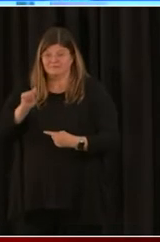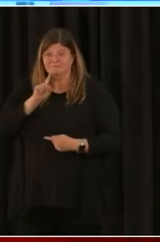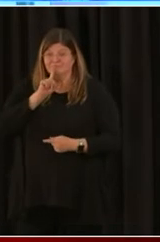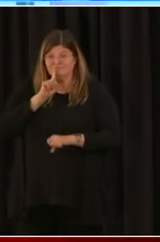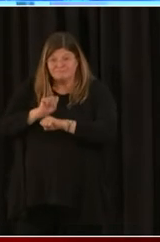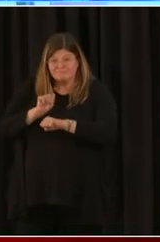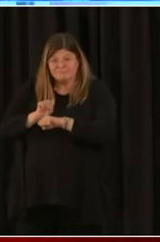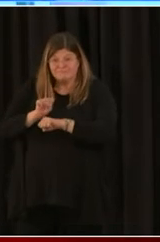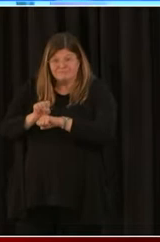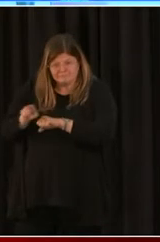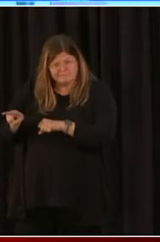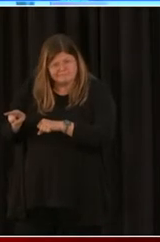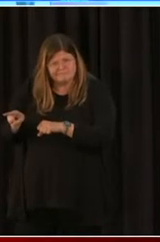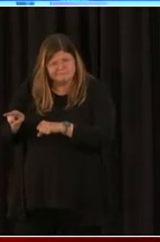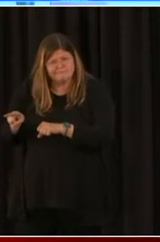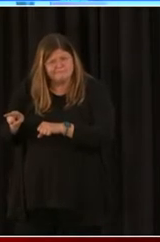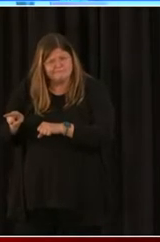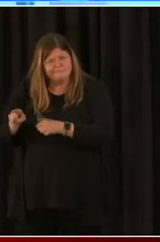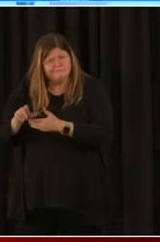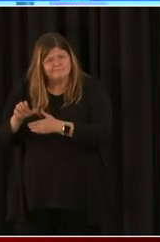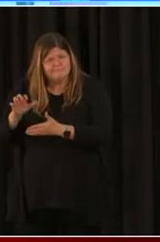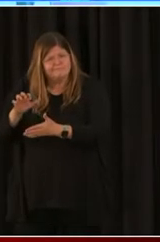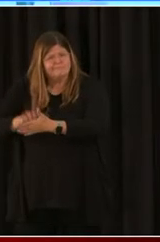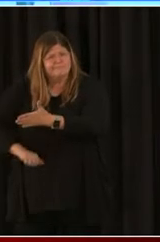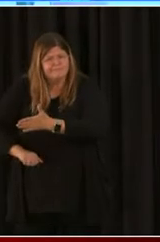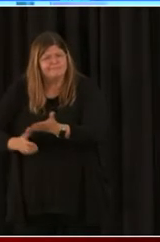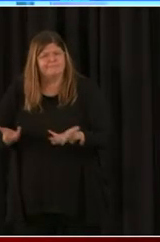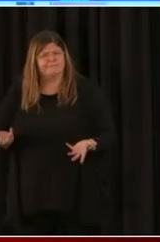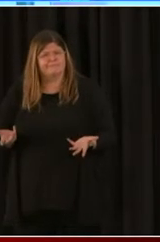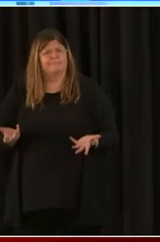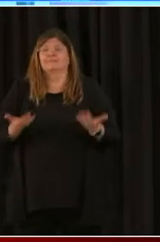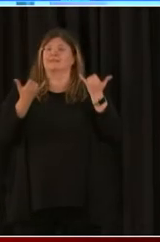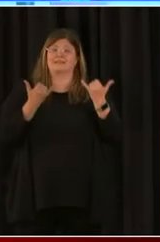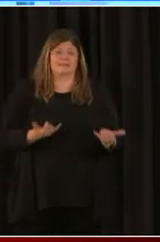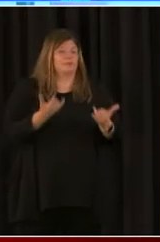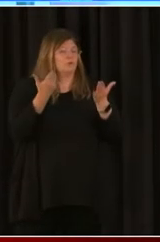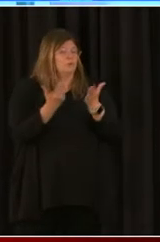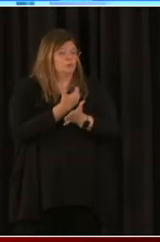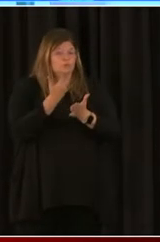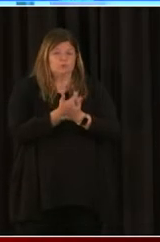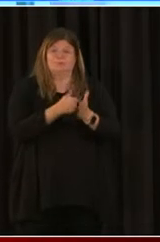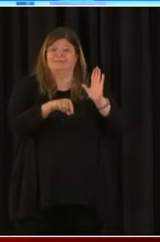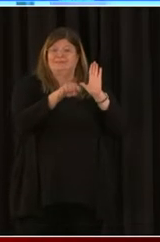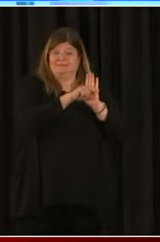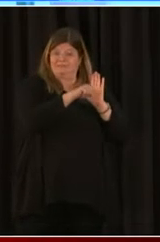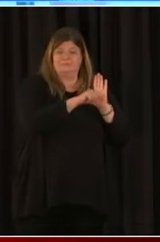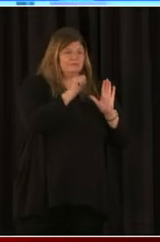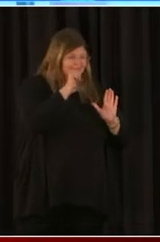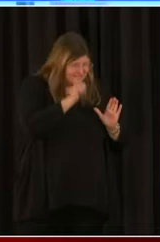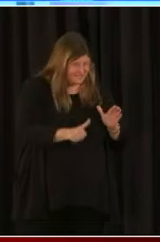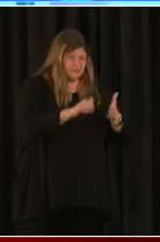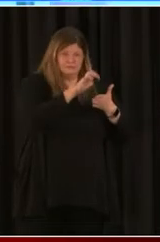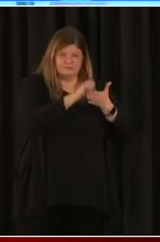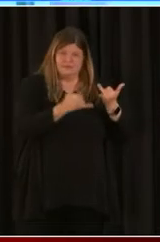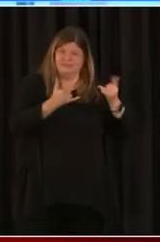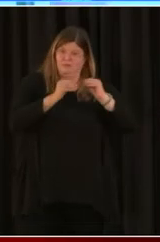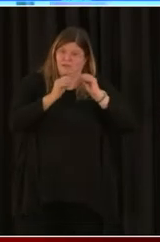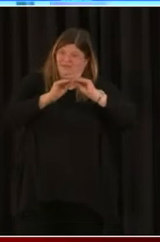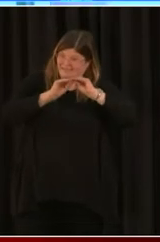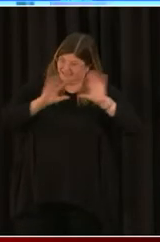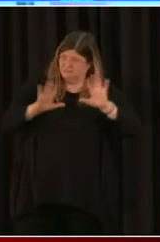so now this provision allows for it not to be a taxable event. And now the PPP money that you use to pay expenses